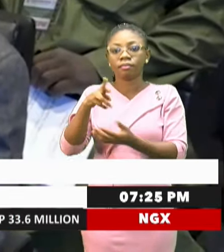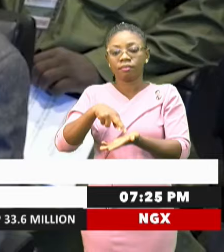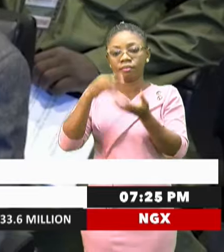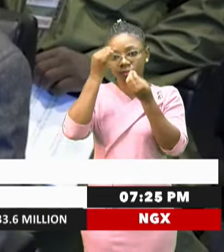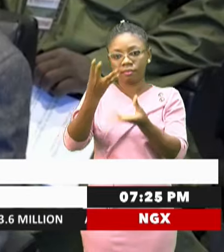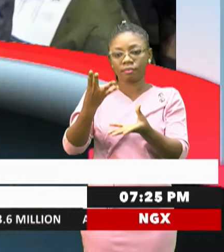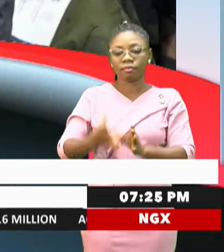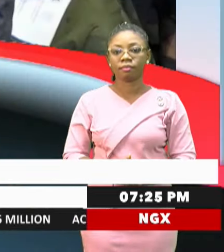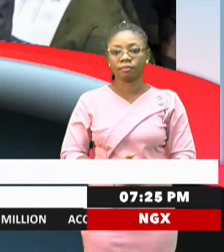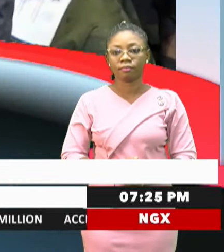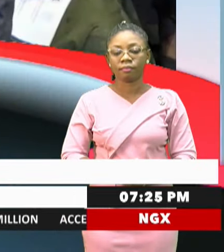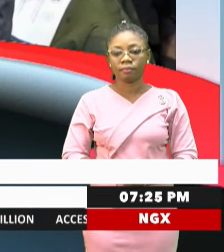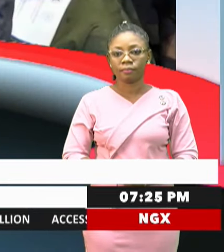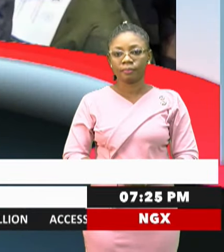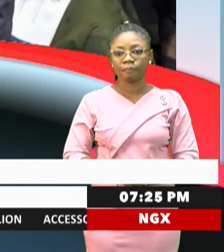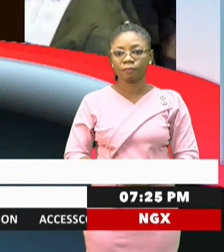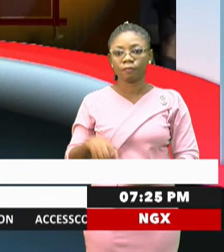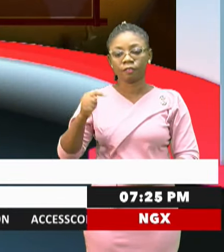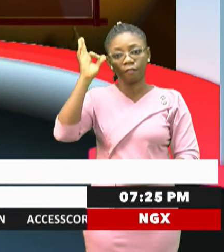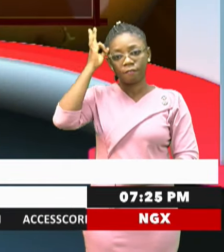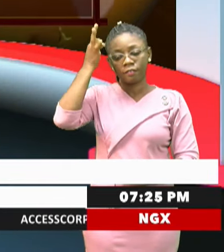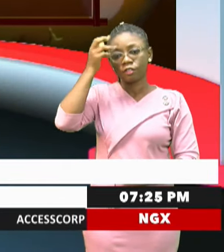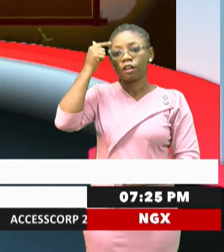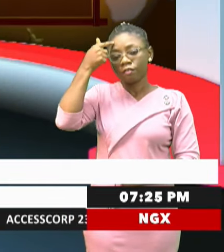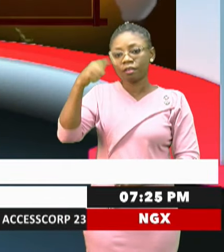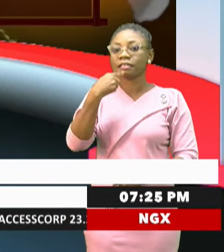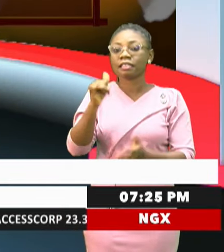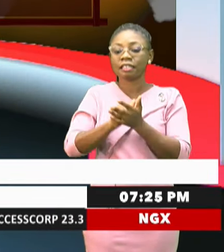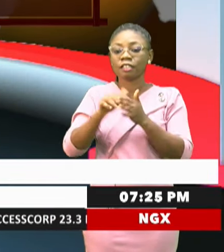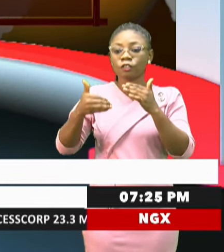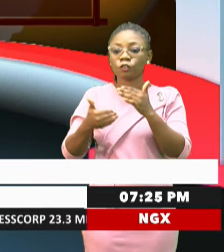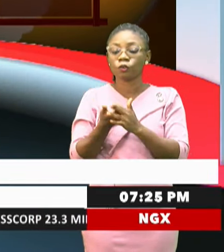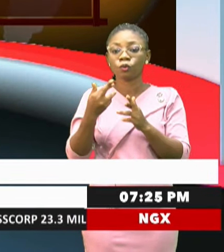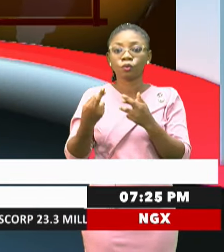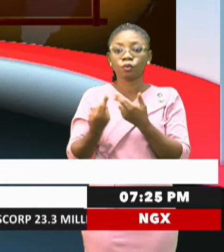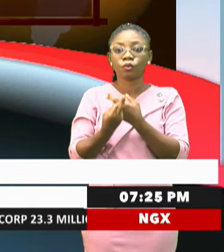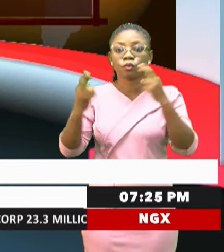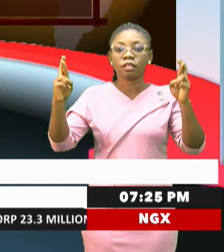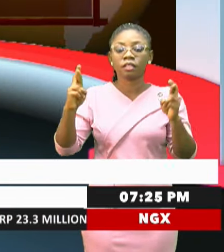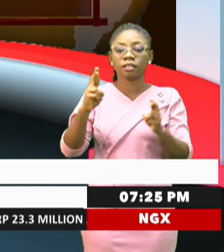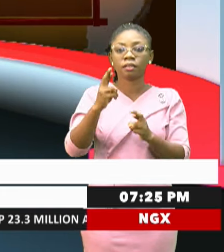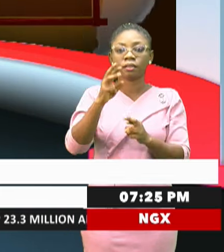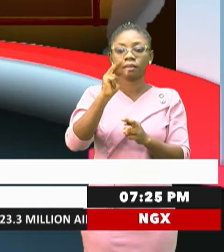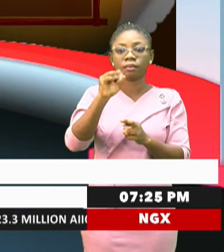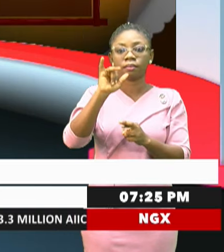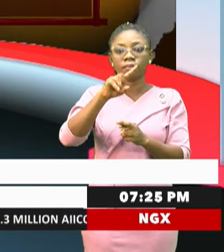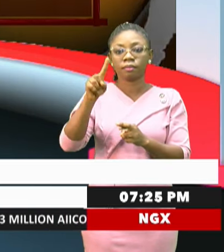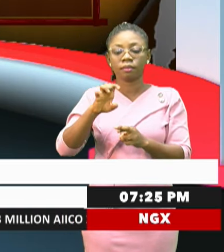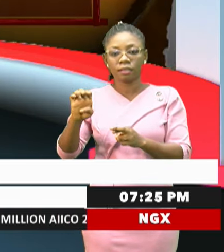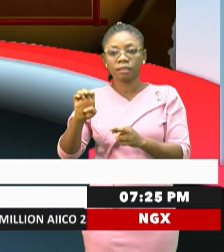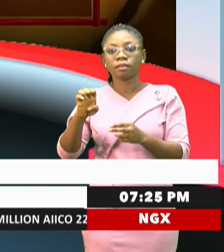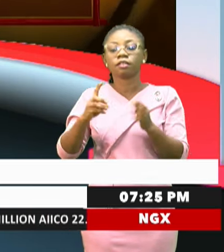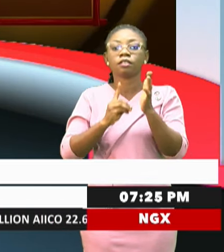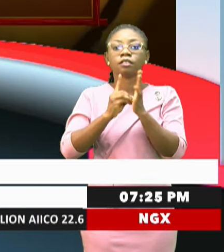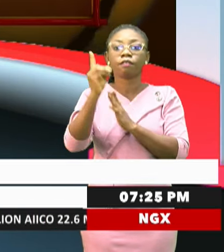Nt. New News. The federal government says the newly released teller maize seeds, developed by Nigerian